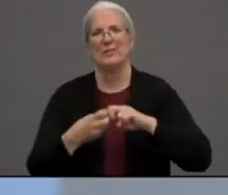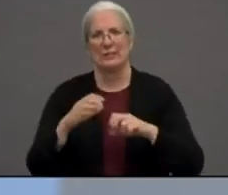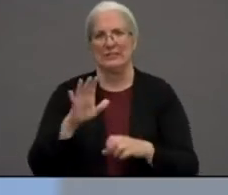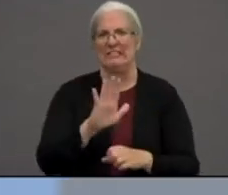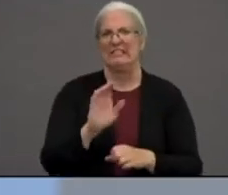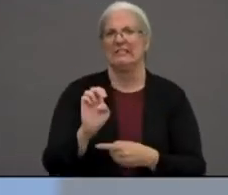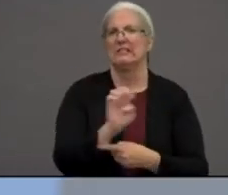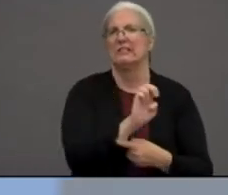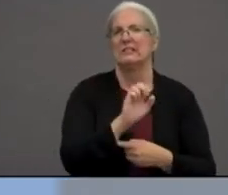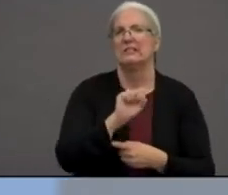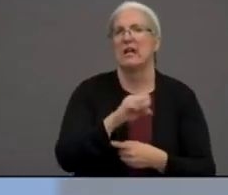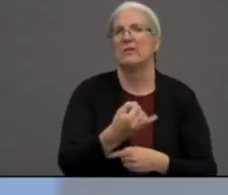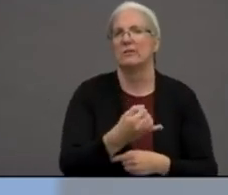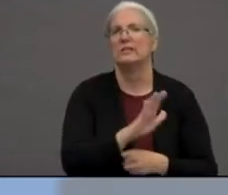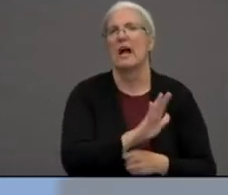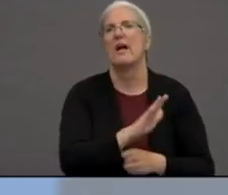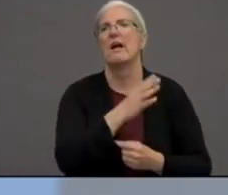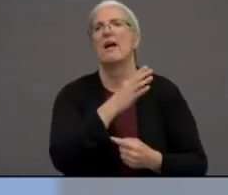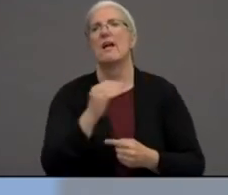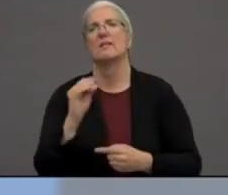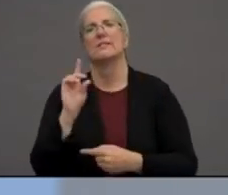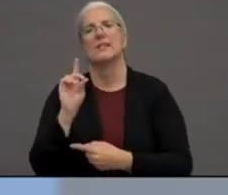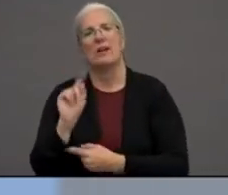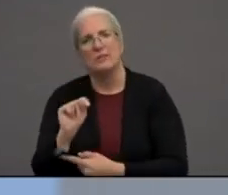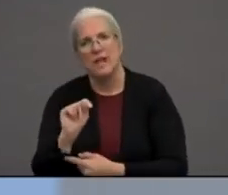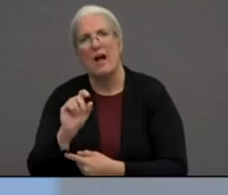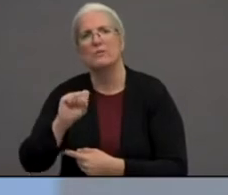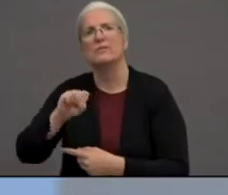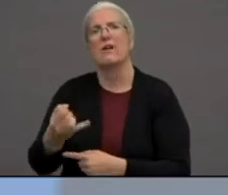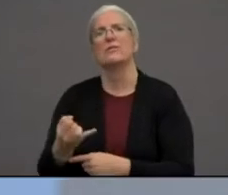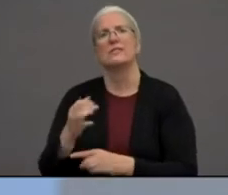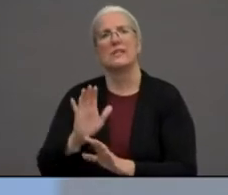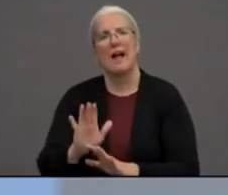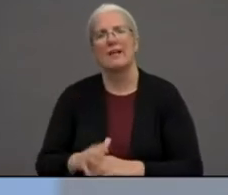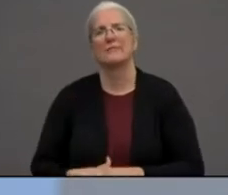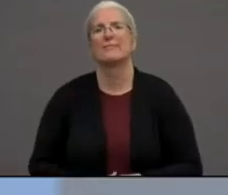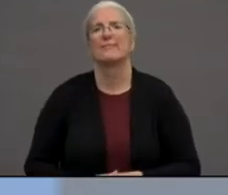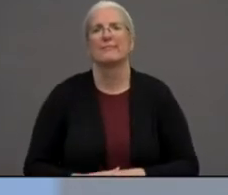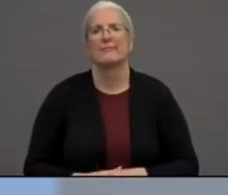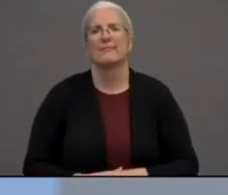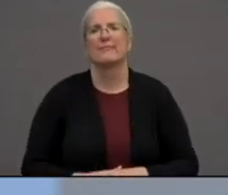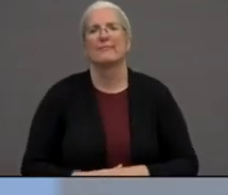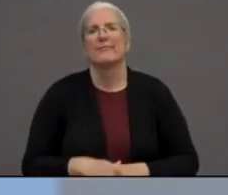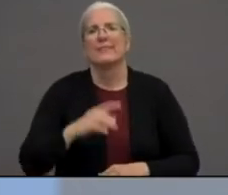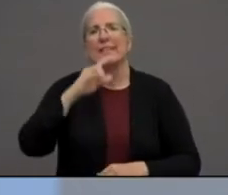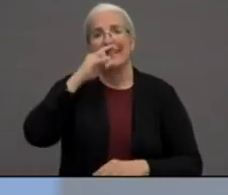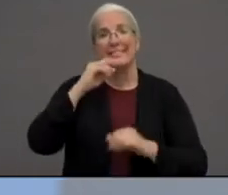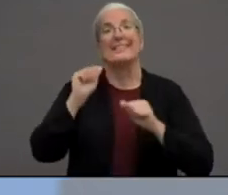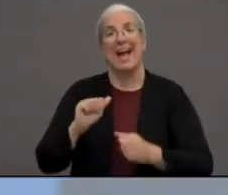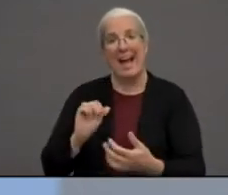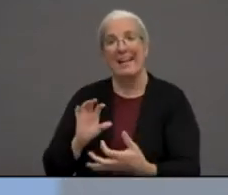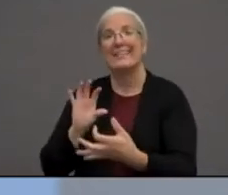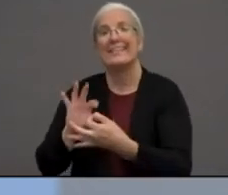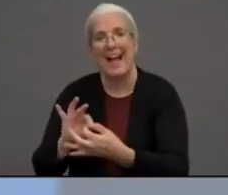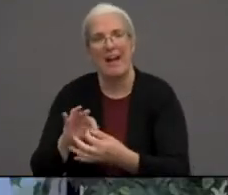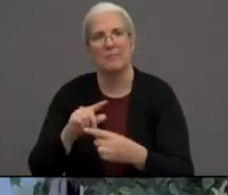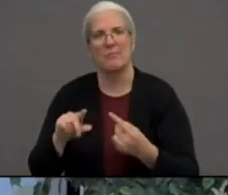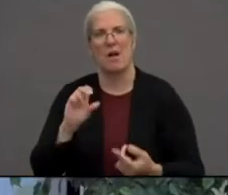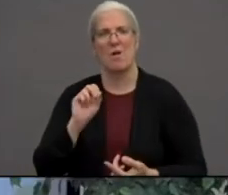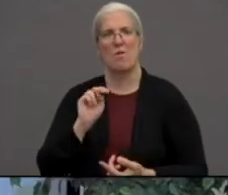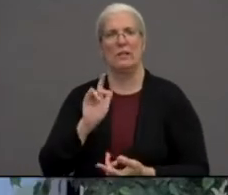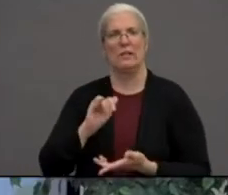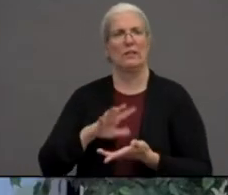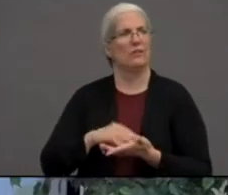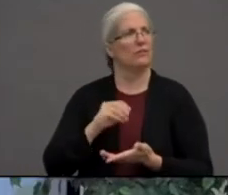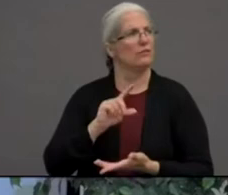San Jose where our kids, even though they're connected, are only learning an hour a day. So